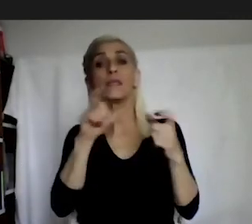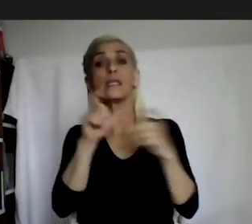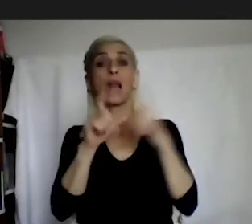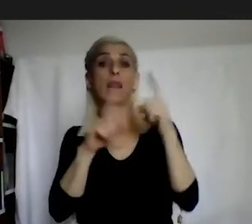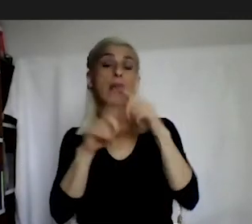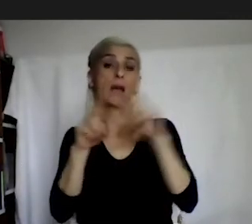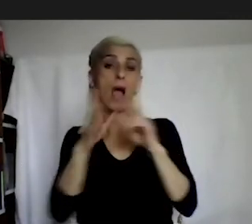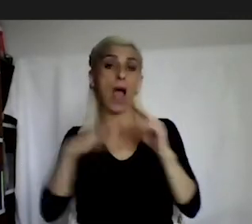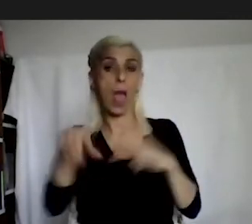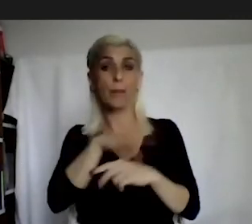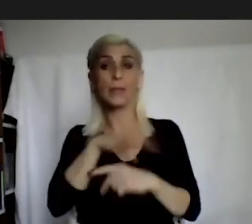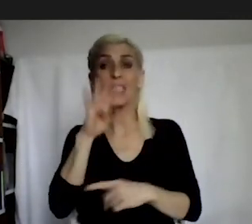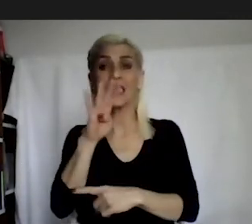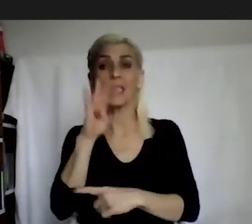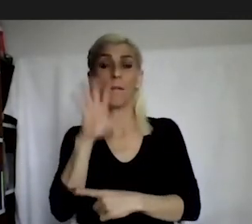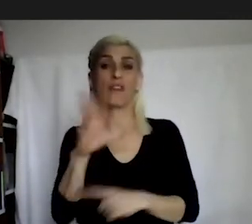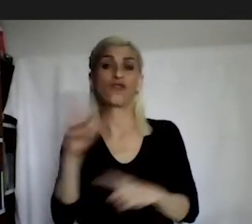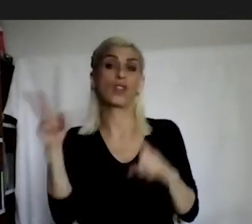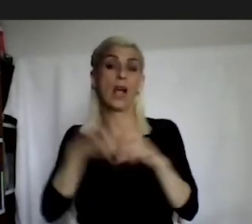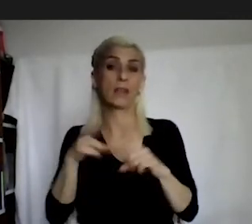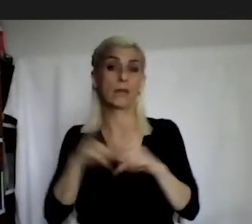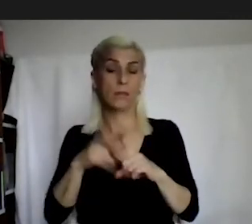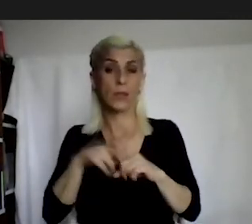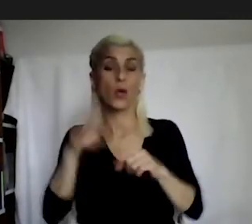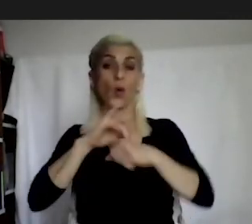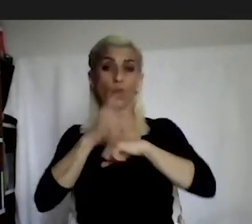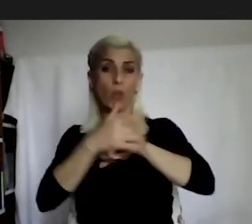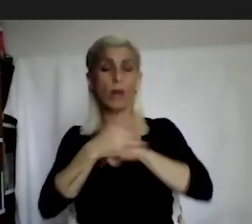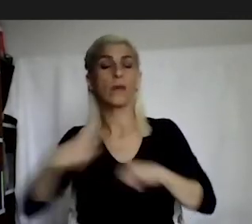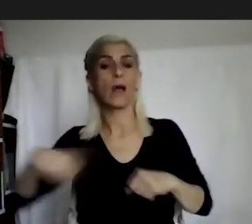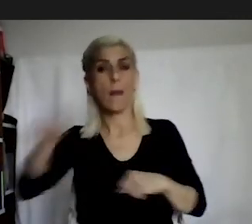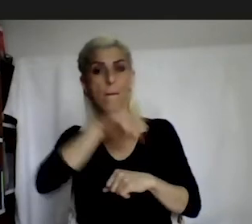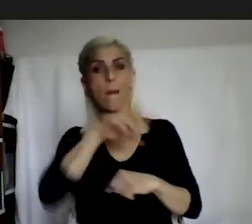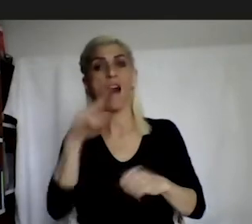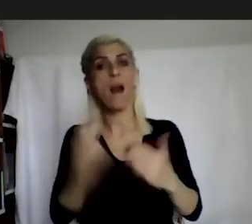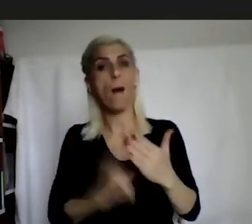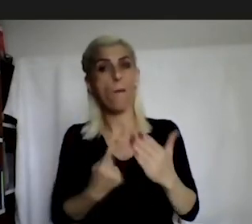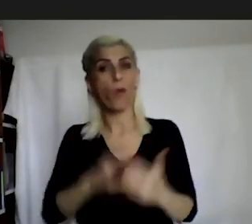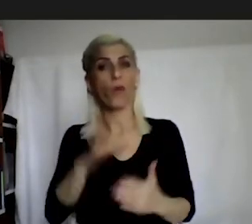refers to 45 countries in total.